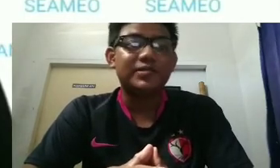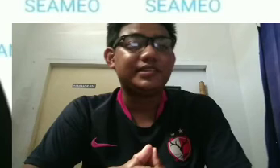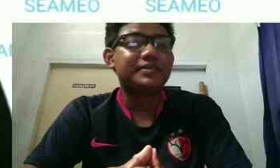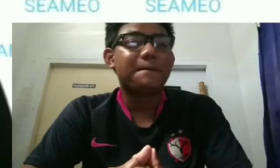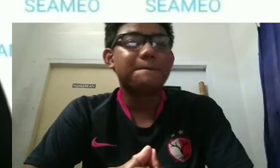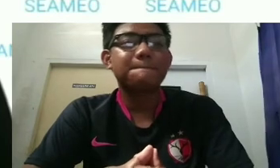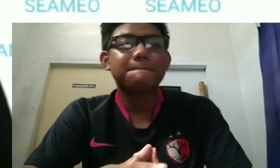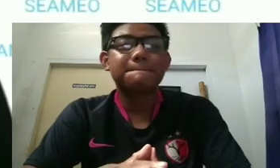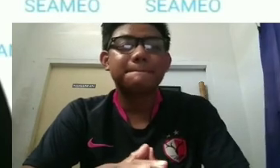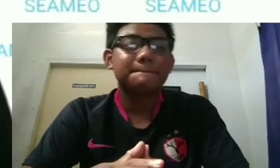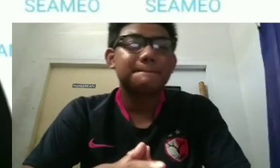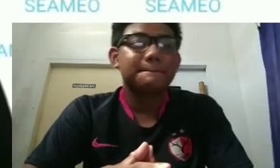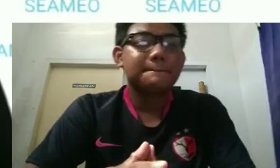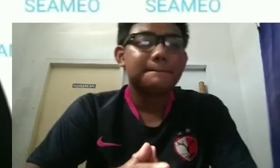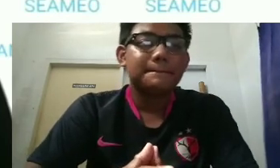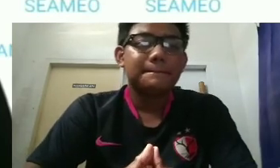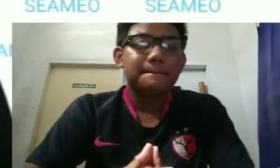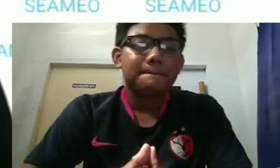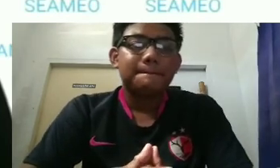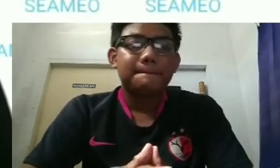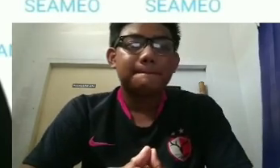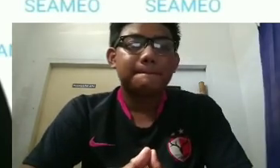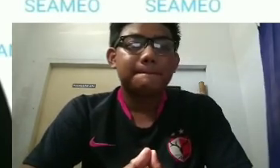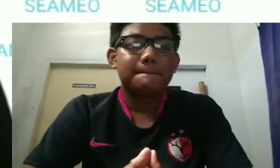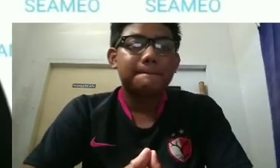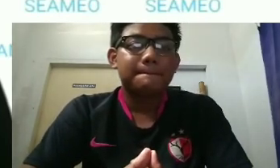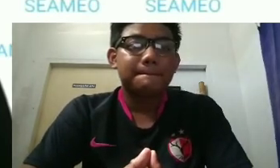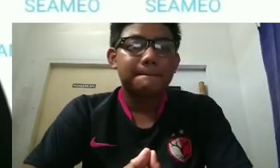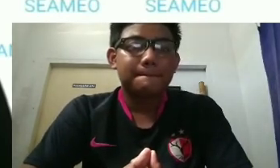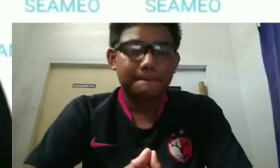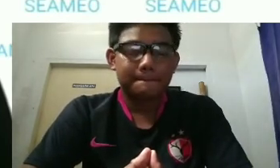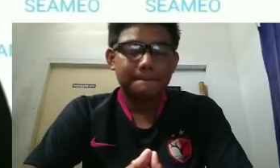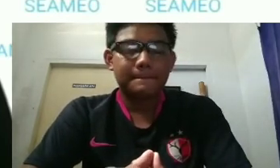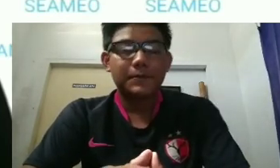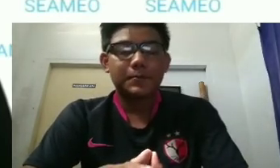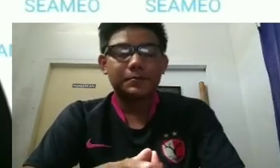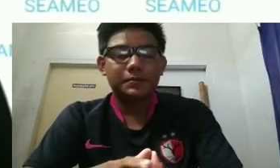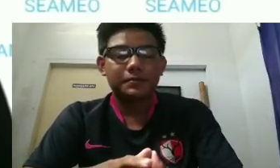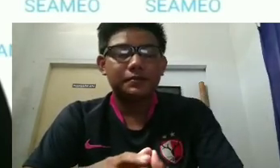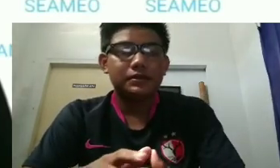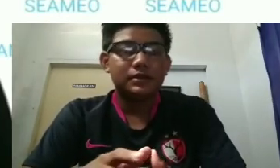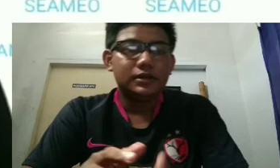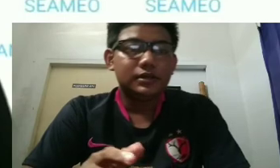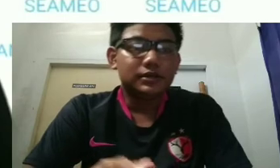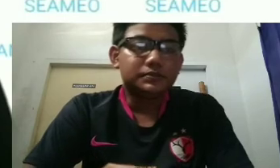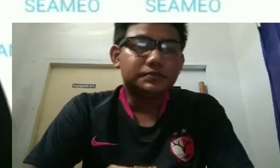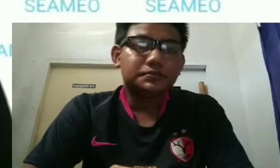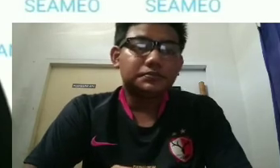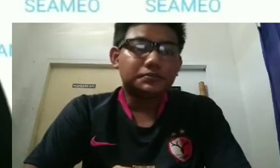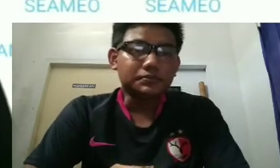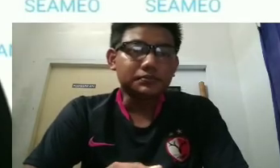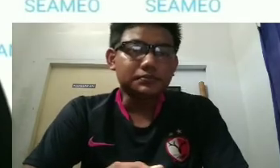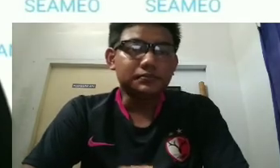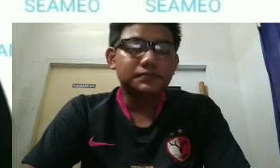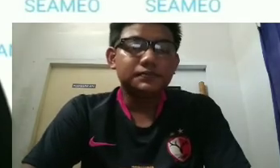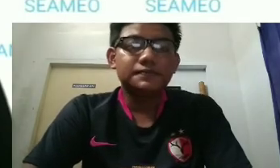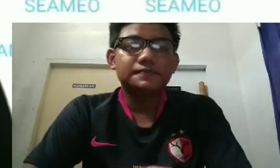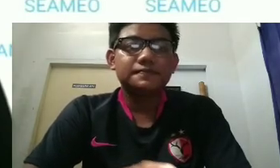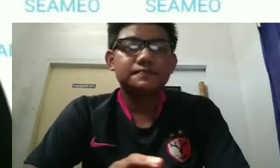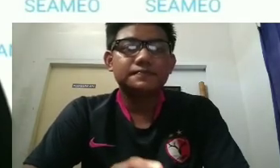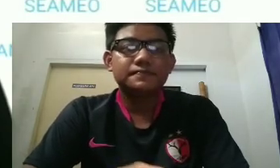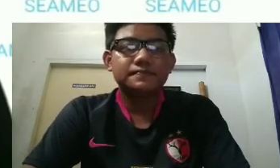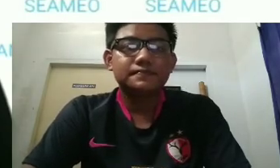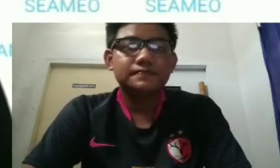of time